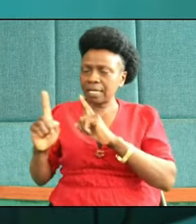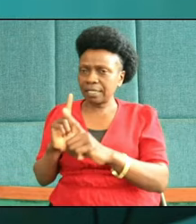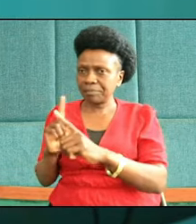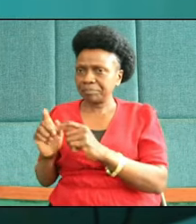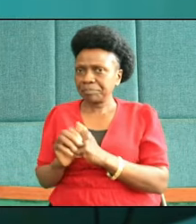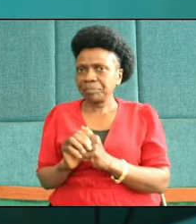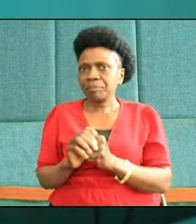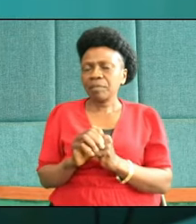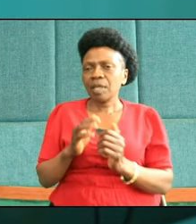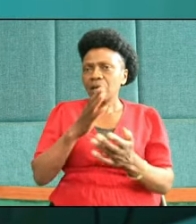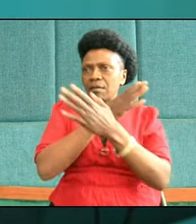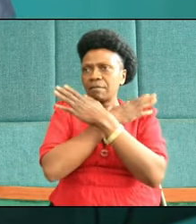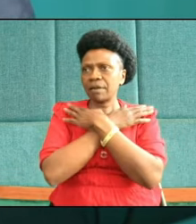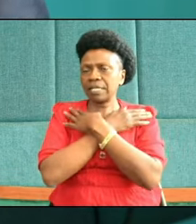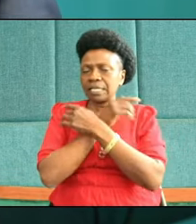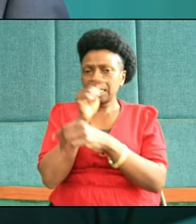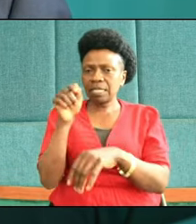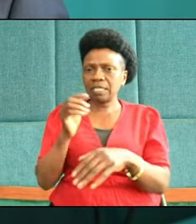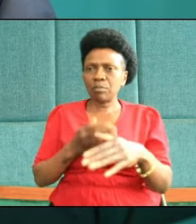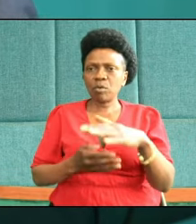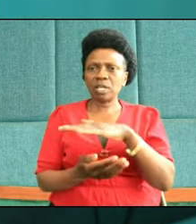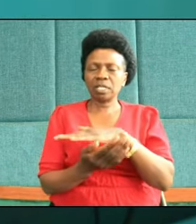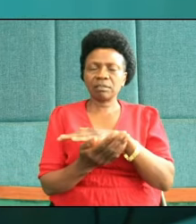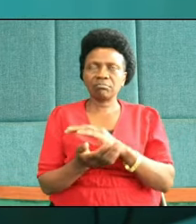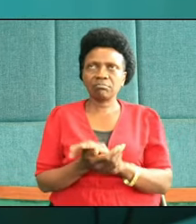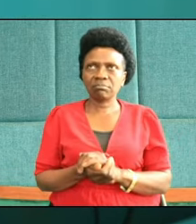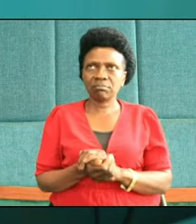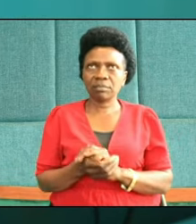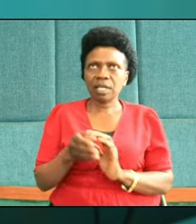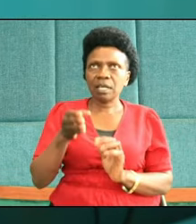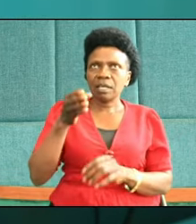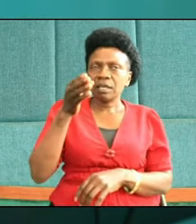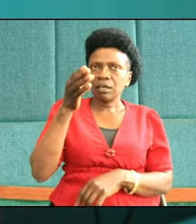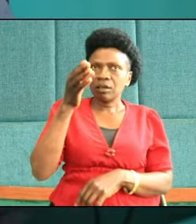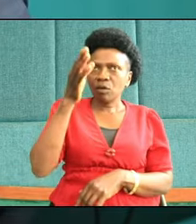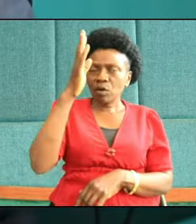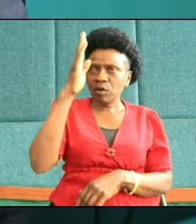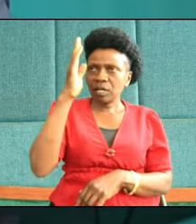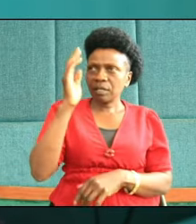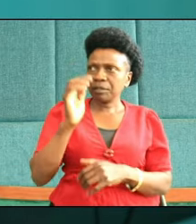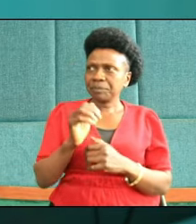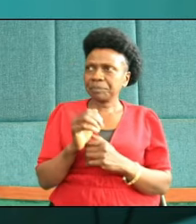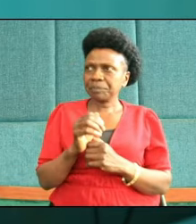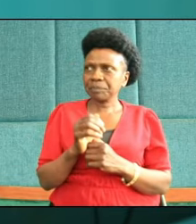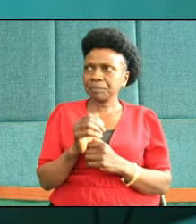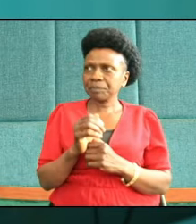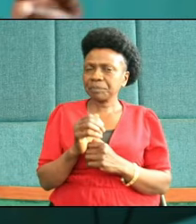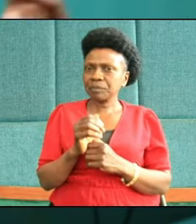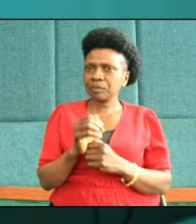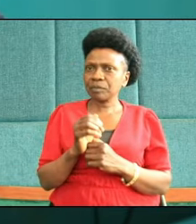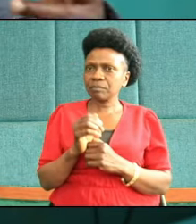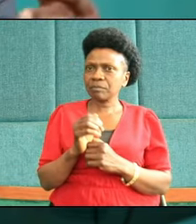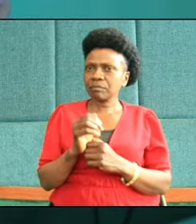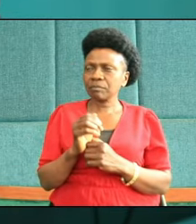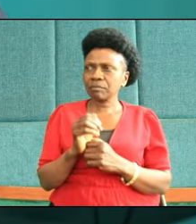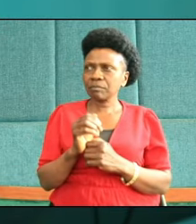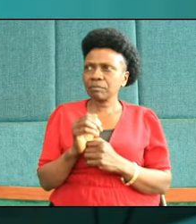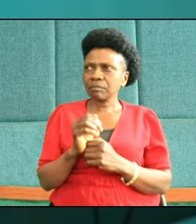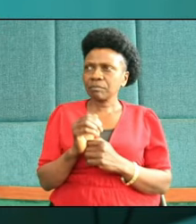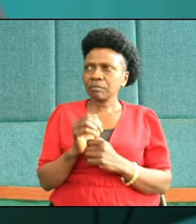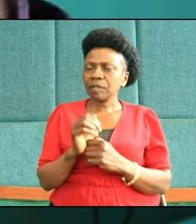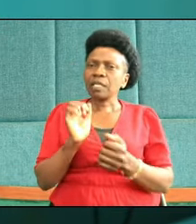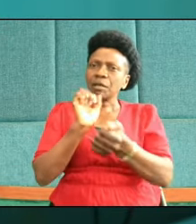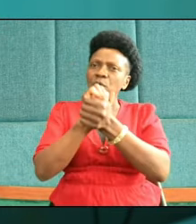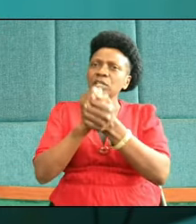My dear brothers and sisters, this morning, Paul's counsel now, he's now responding to the issues which the